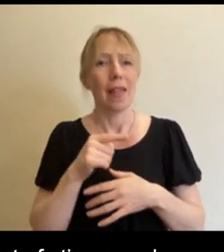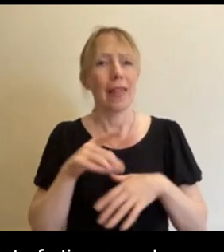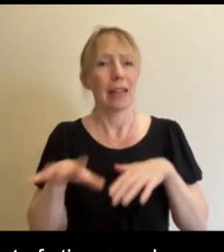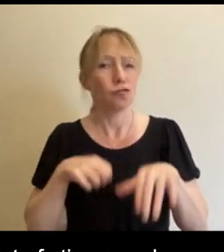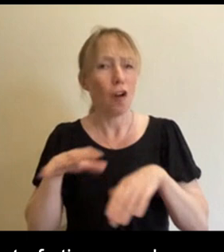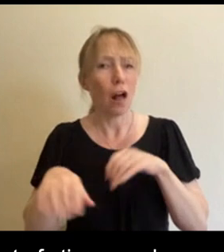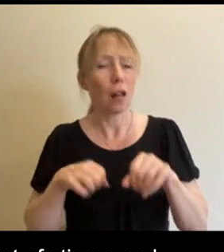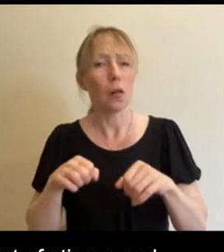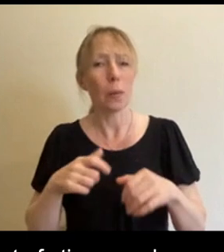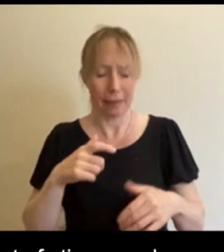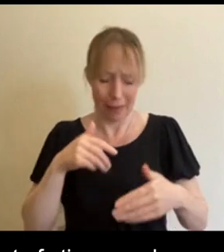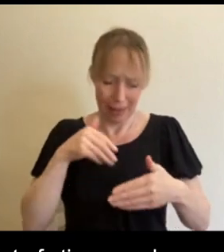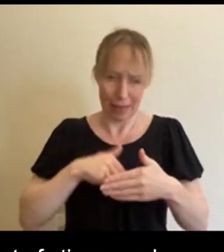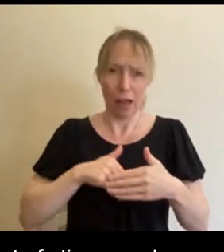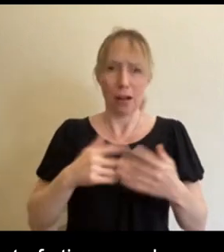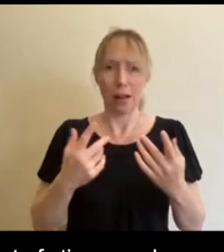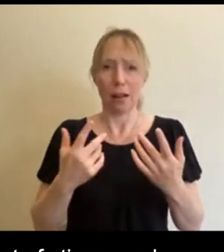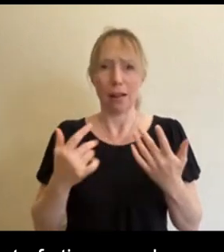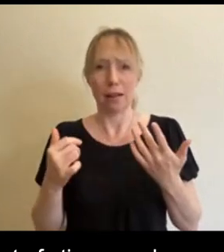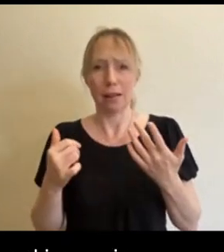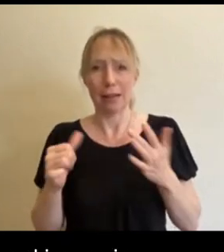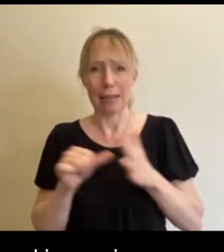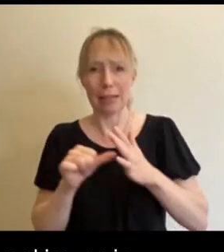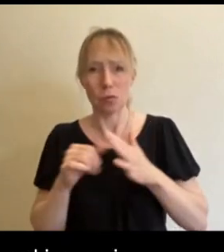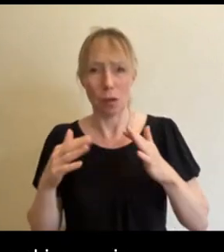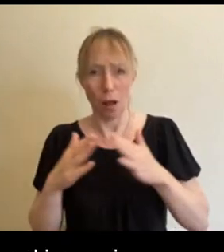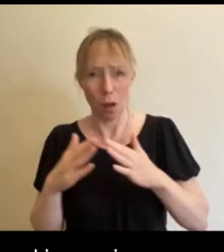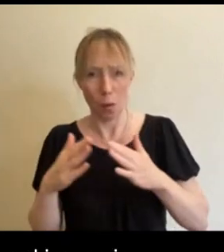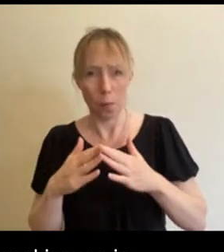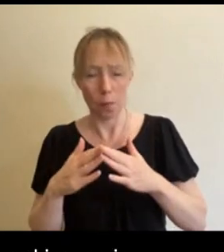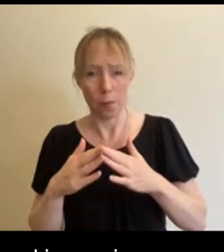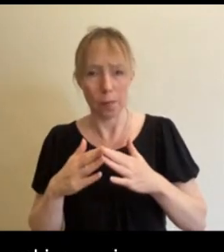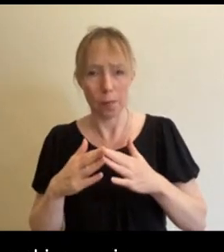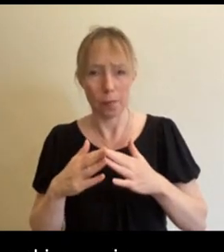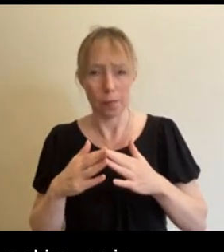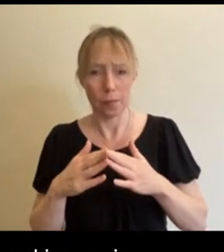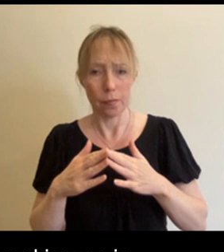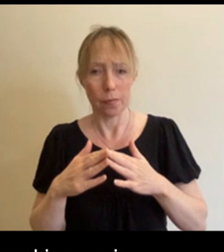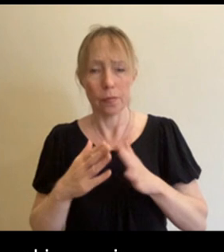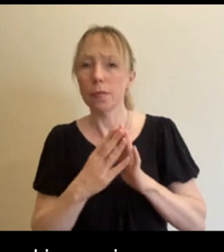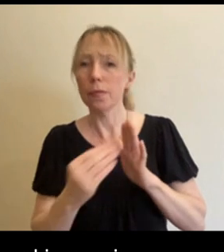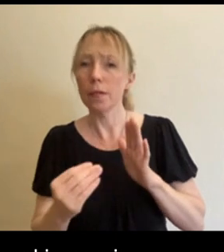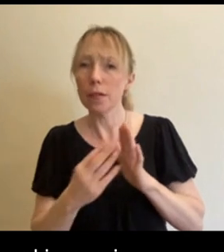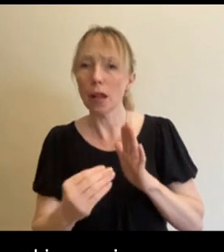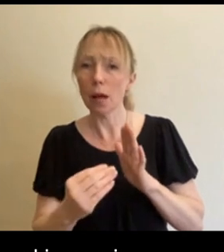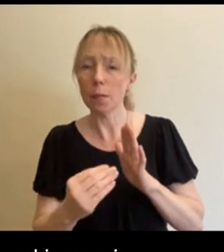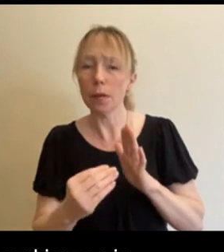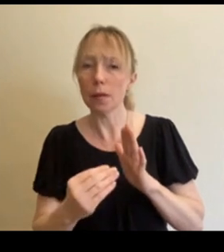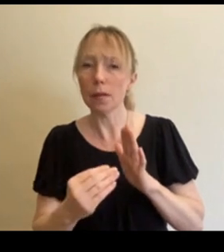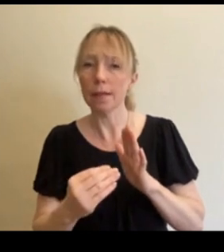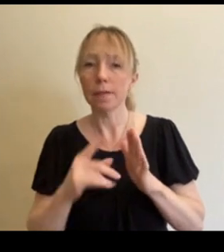issues in their home. And, for example, in